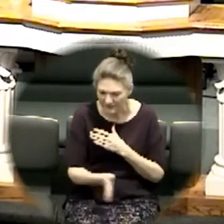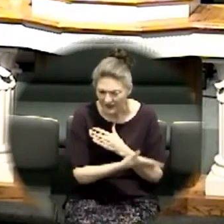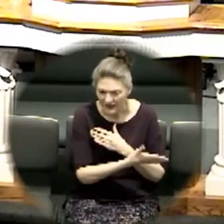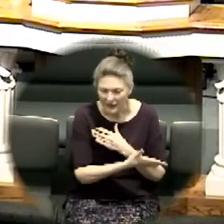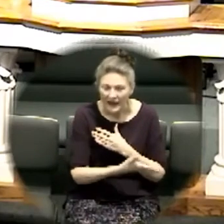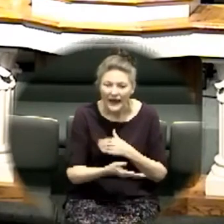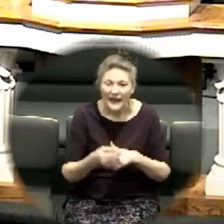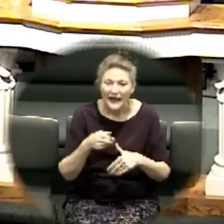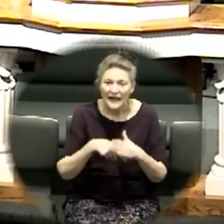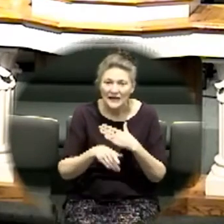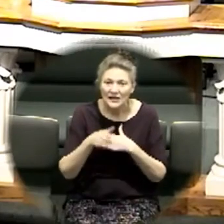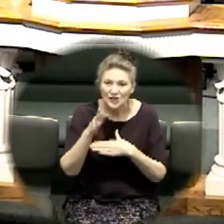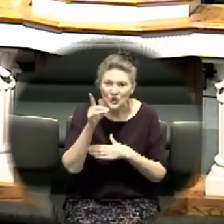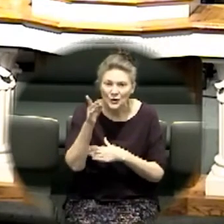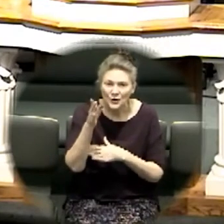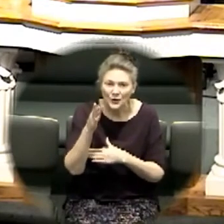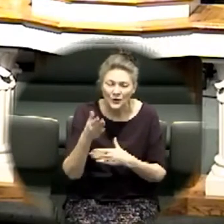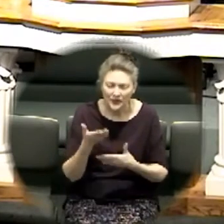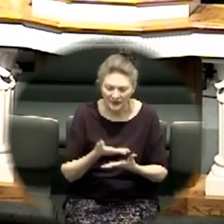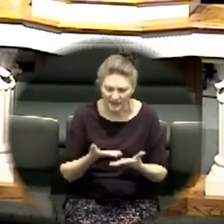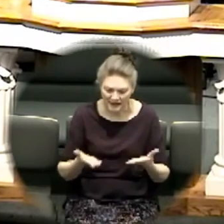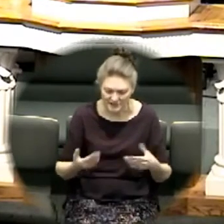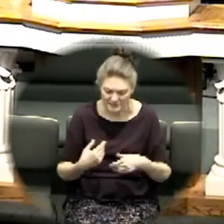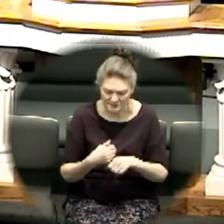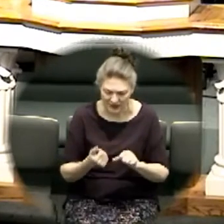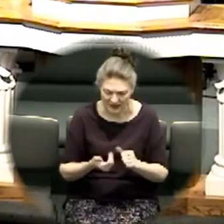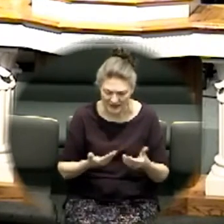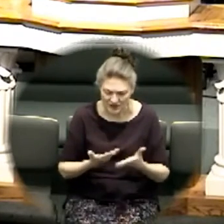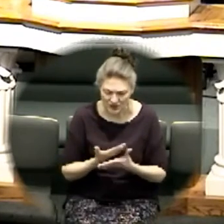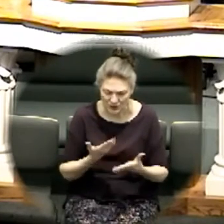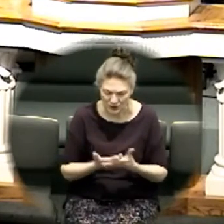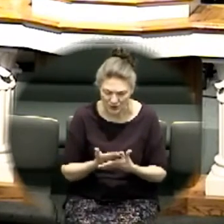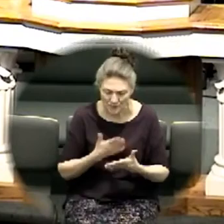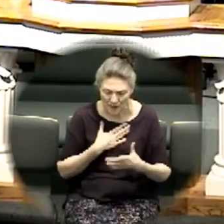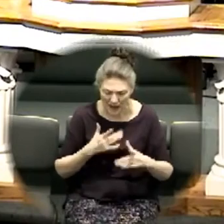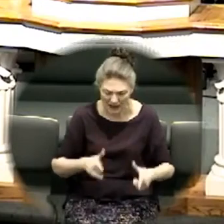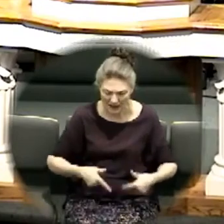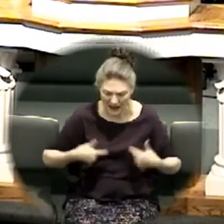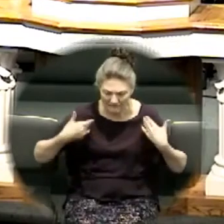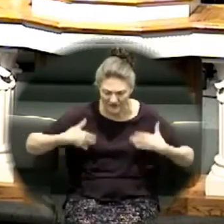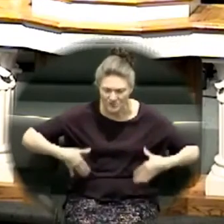I'm crossing the river of here into the promised land